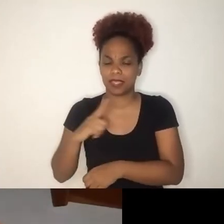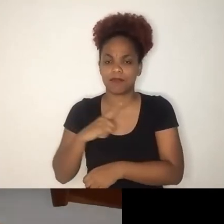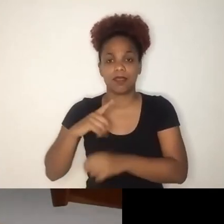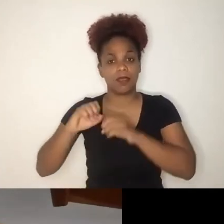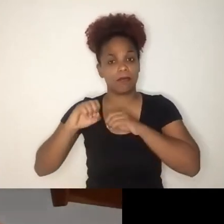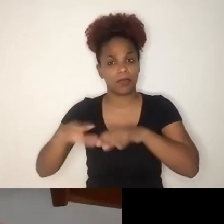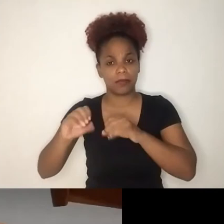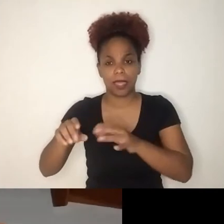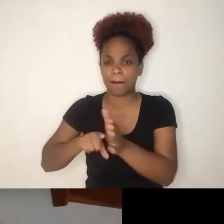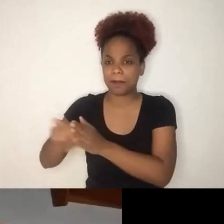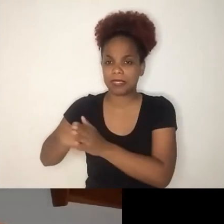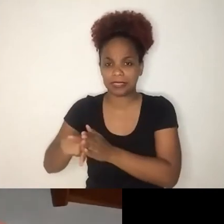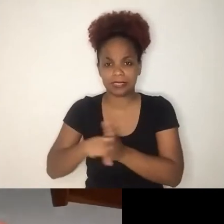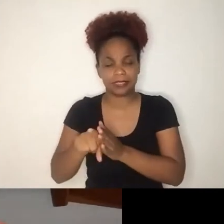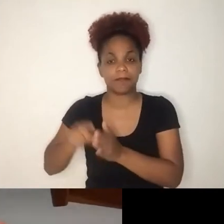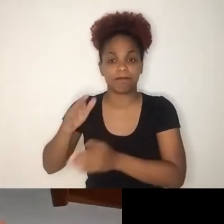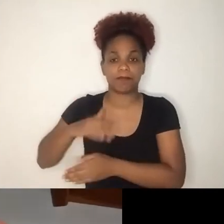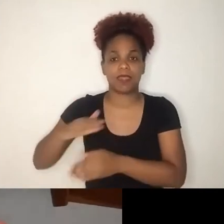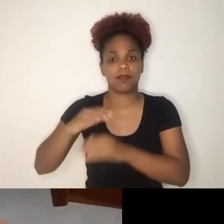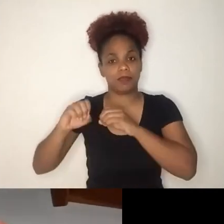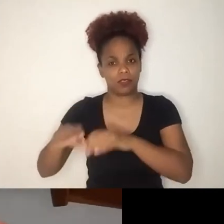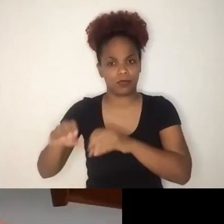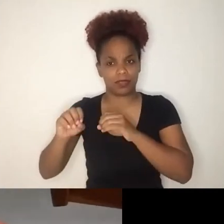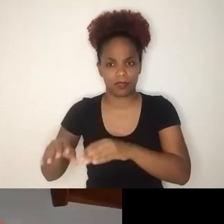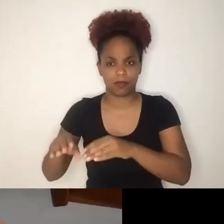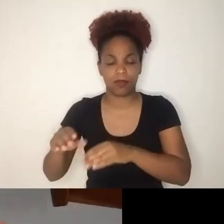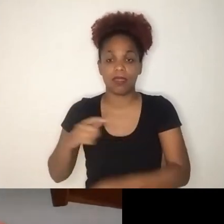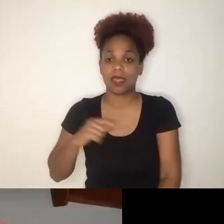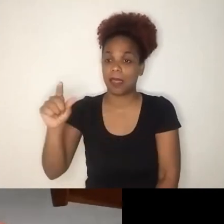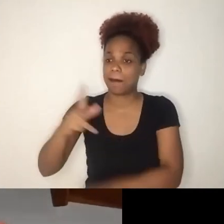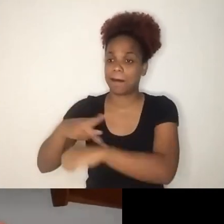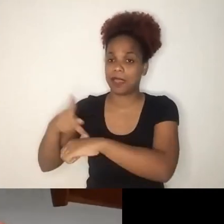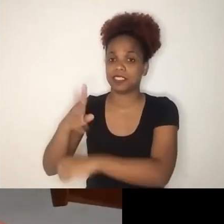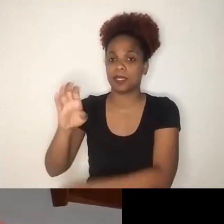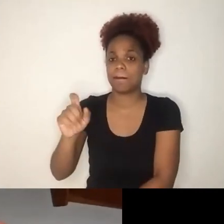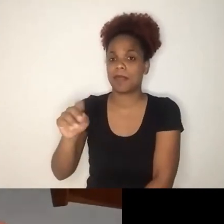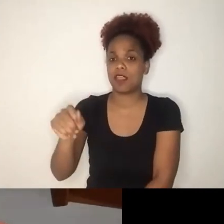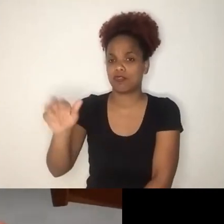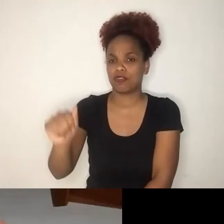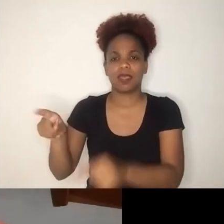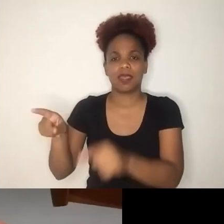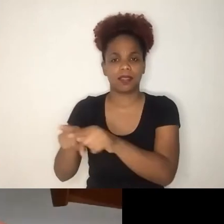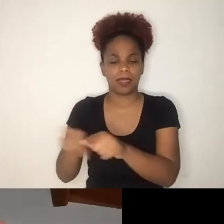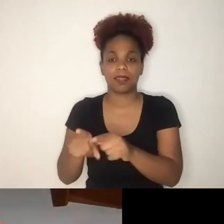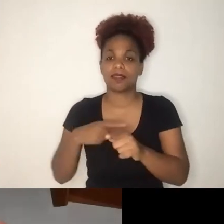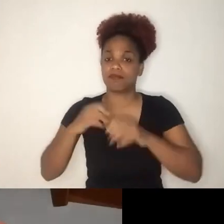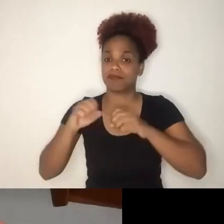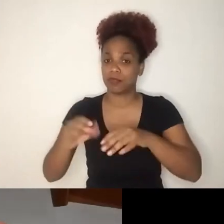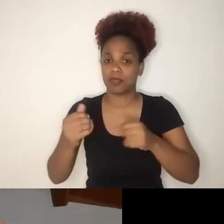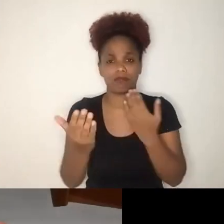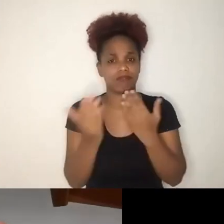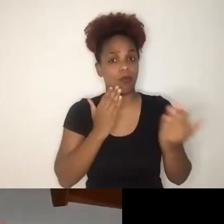University, Belgium and Comparative Education at Free University, Brussels, Belgium